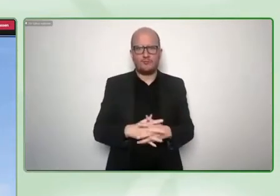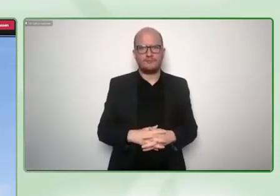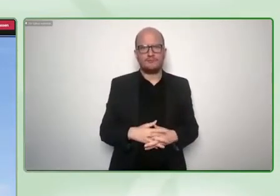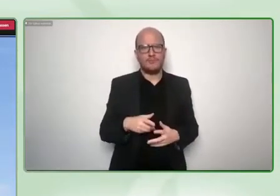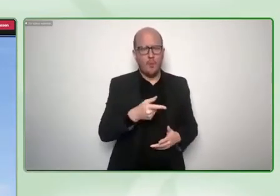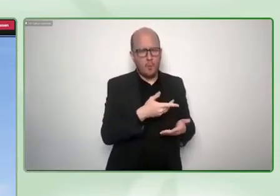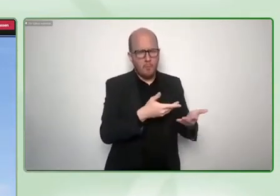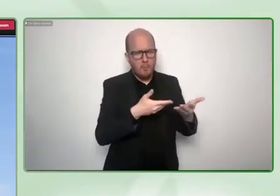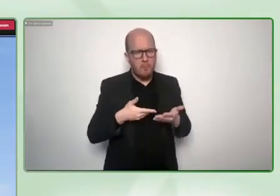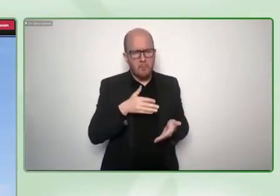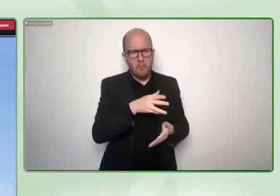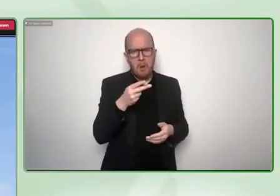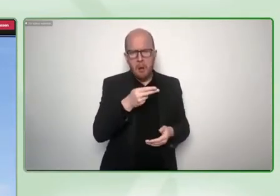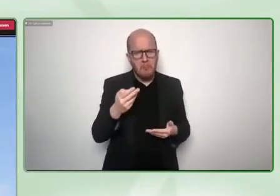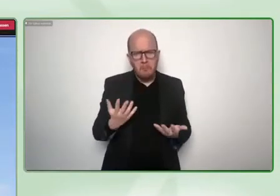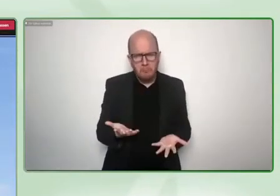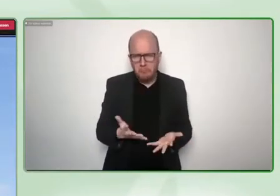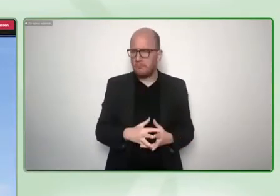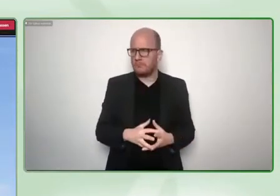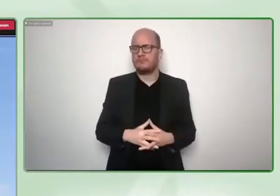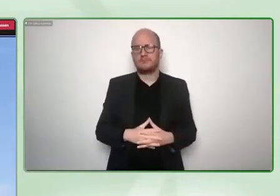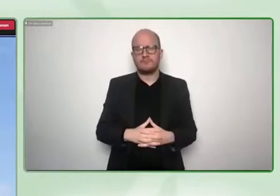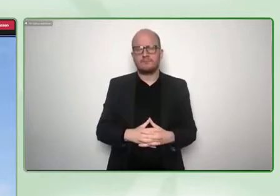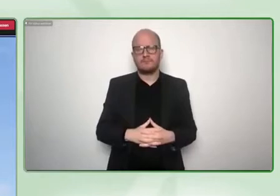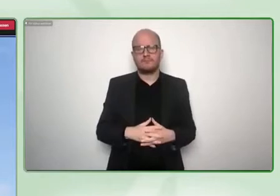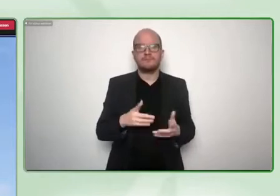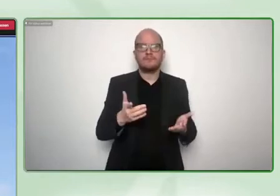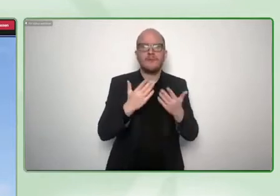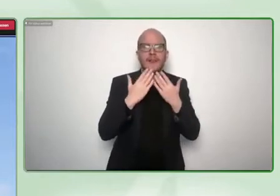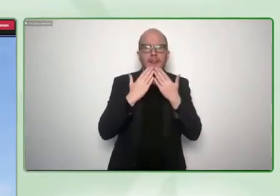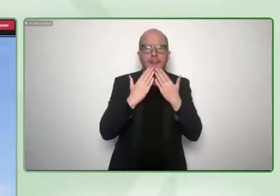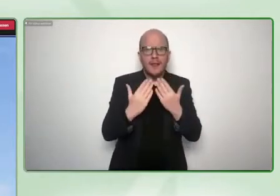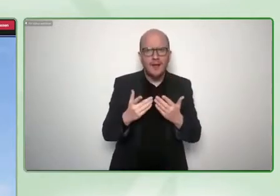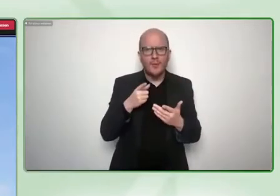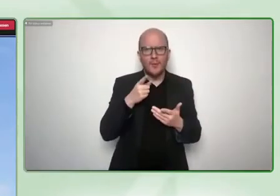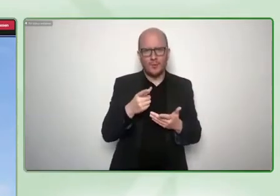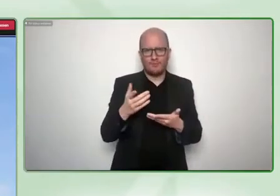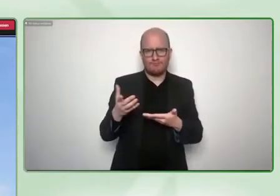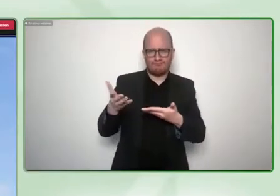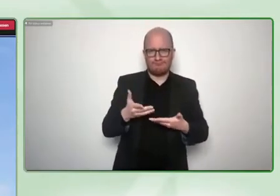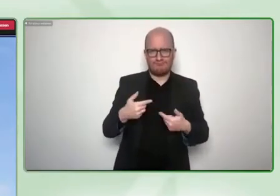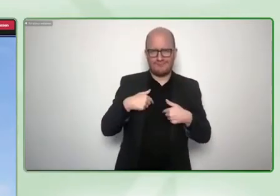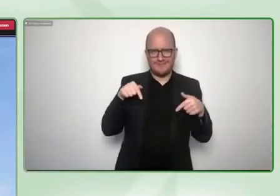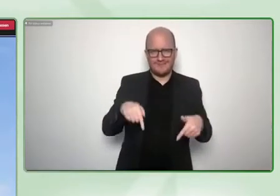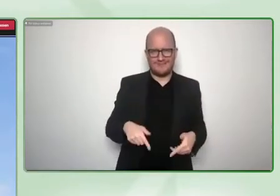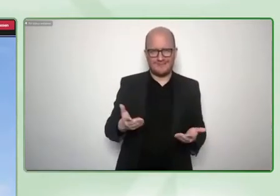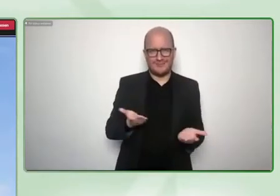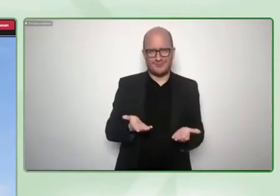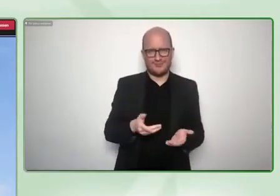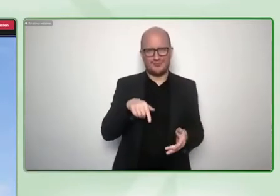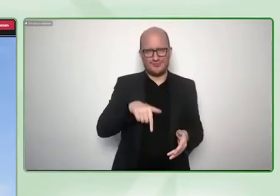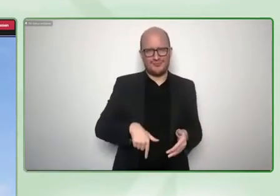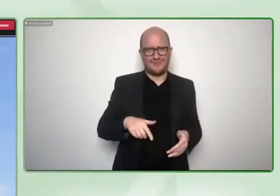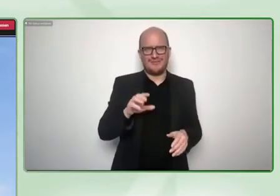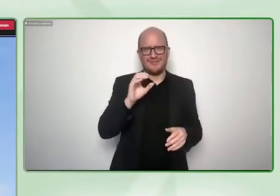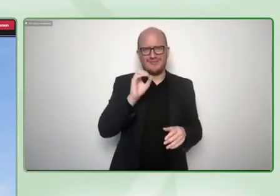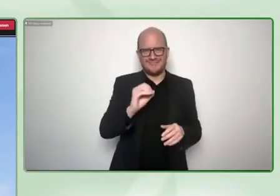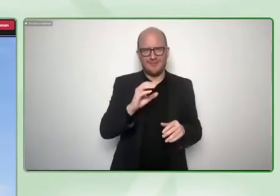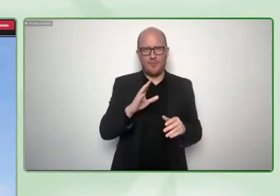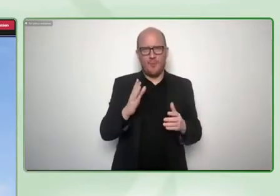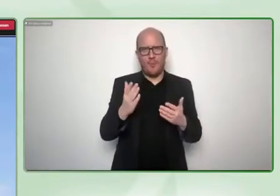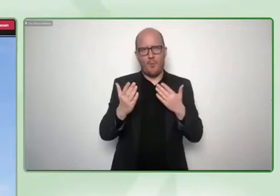Yeah, thank you Michael, thank you for the introduction and also for inviting me to the Zero conference both physically and virtually.